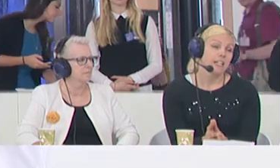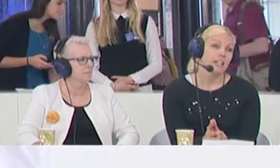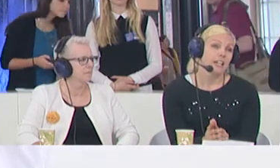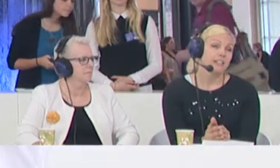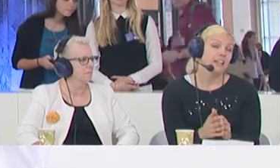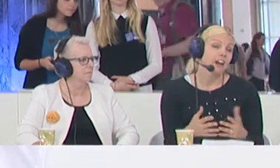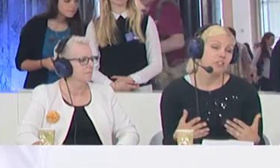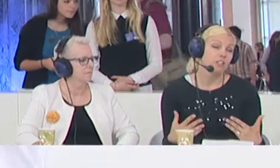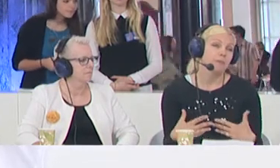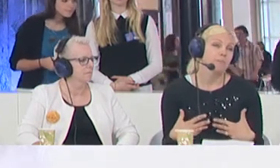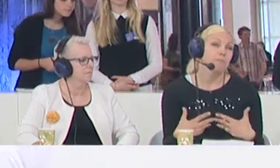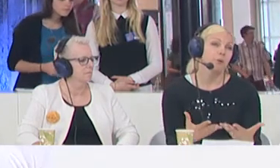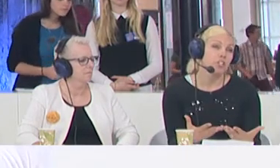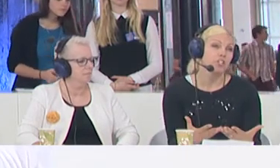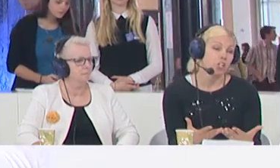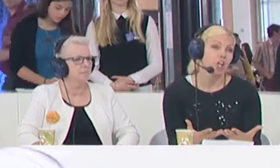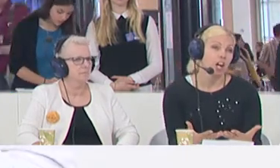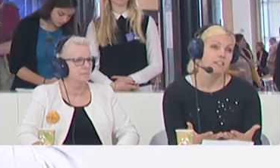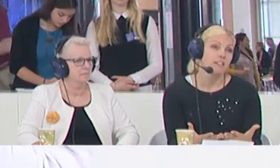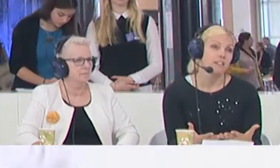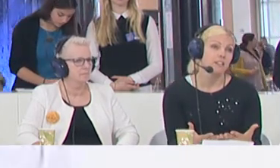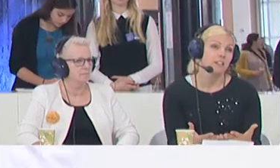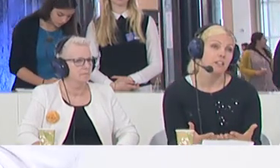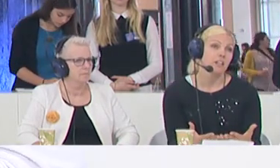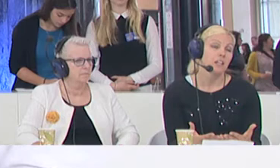And they've actually been pushed across.